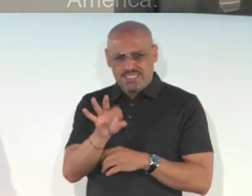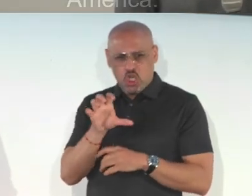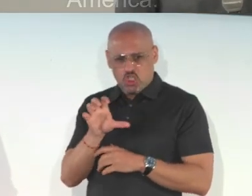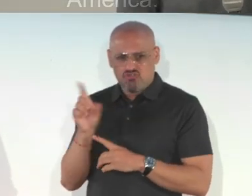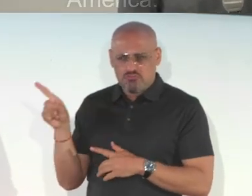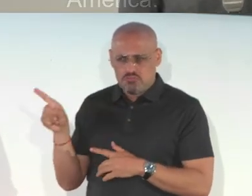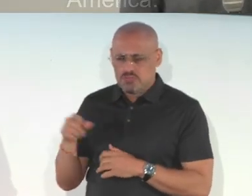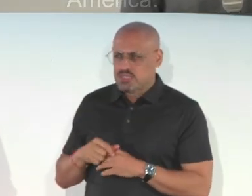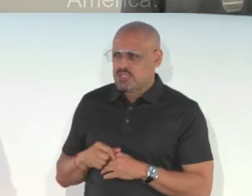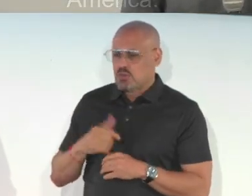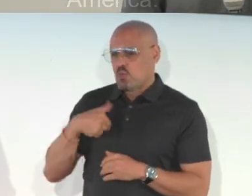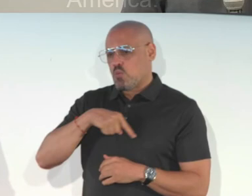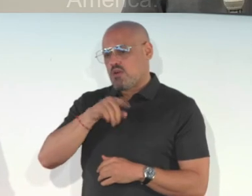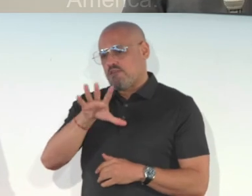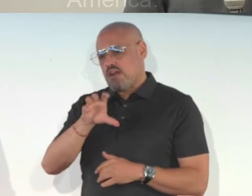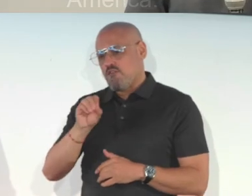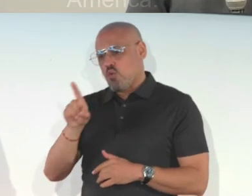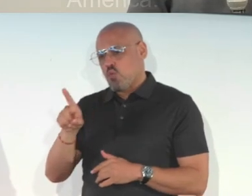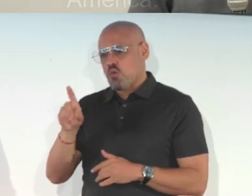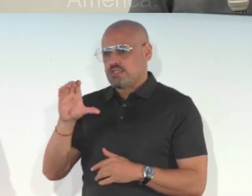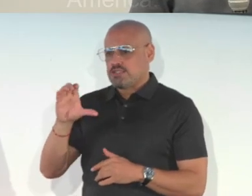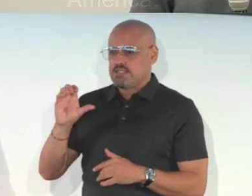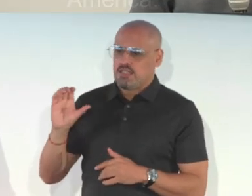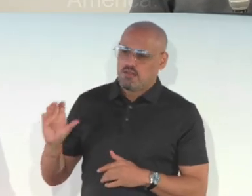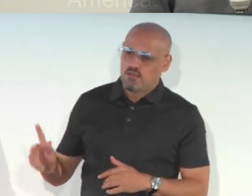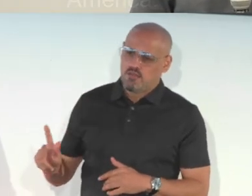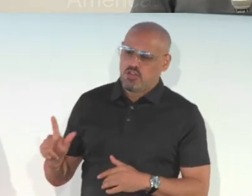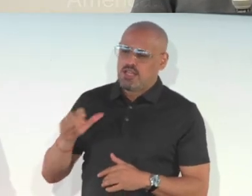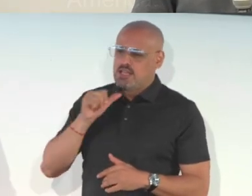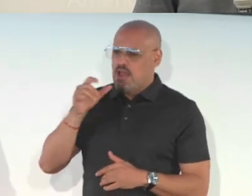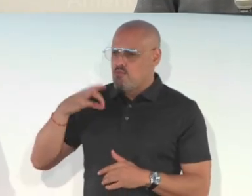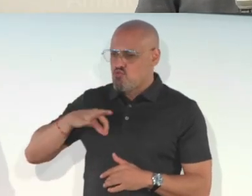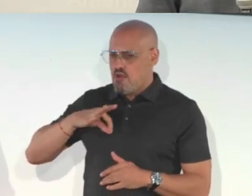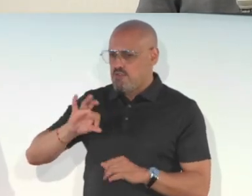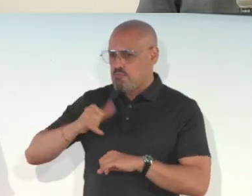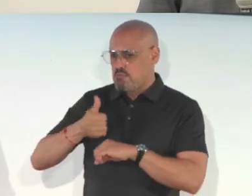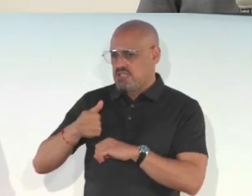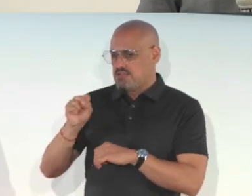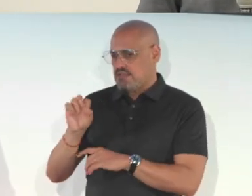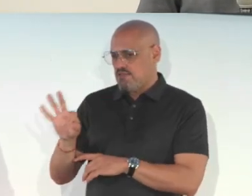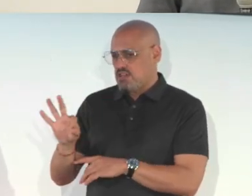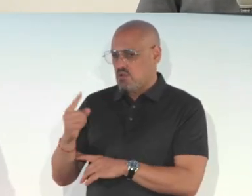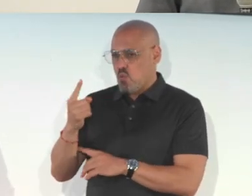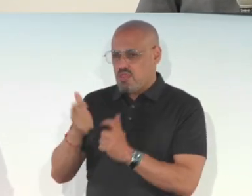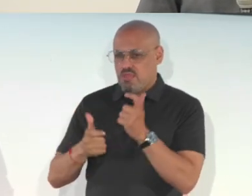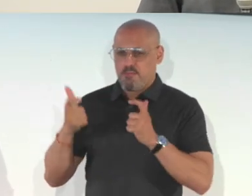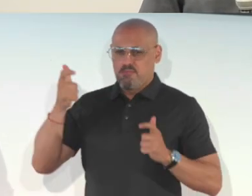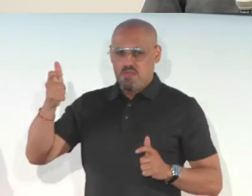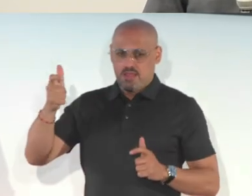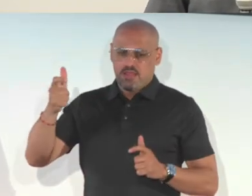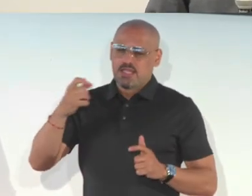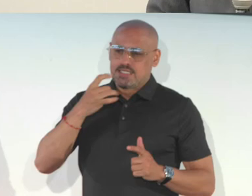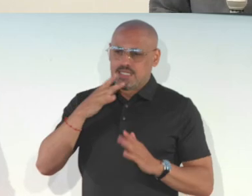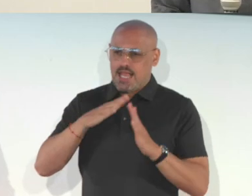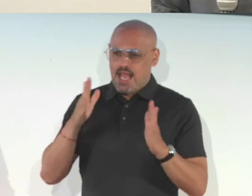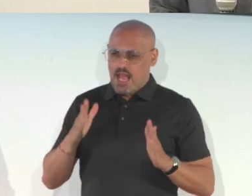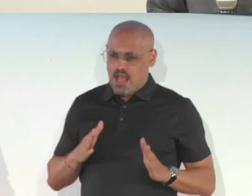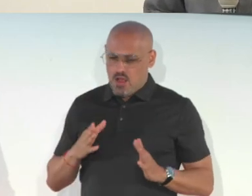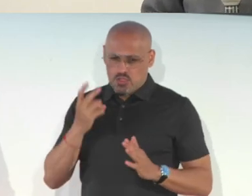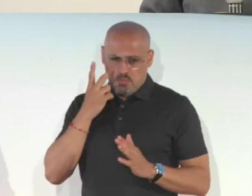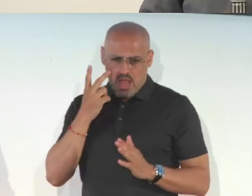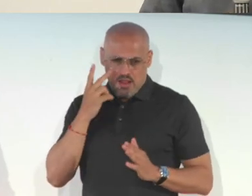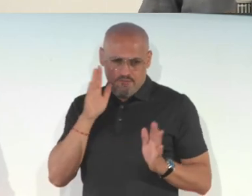And we're a 501c3 nonprofit based in San Francisco. And we're one of the largest blindness-focused organizations